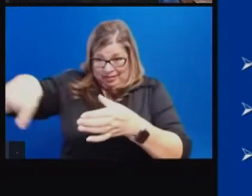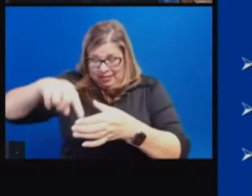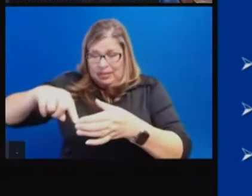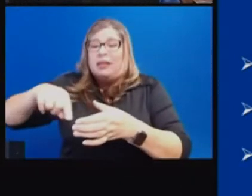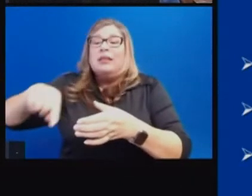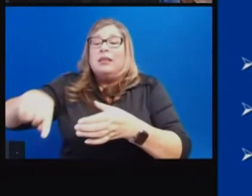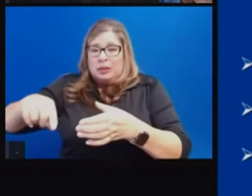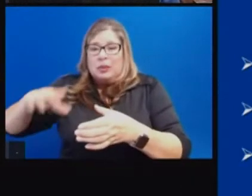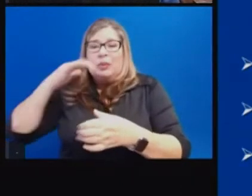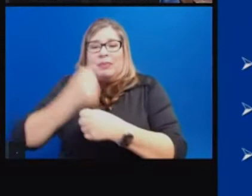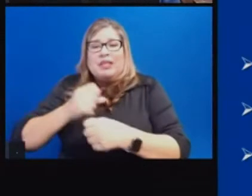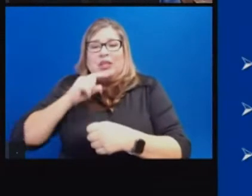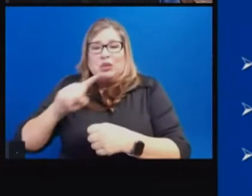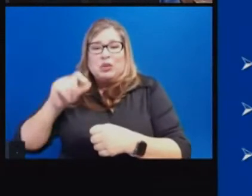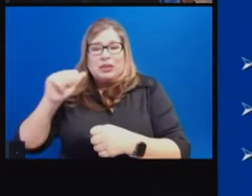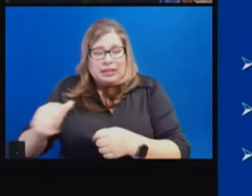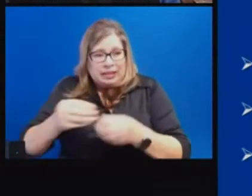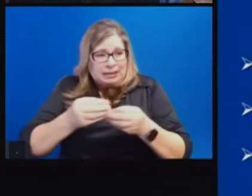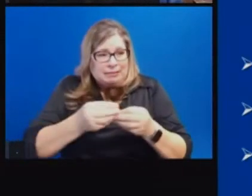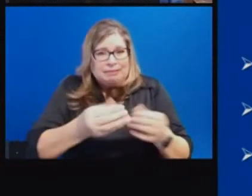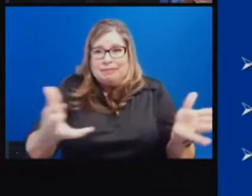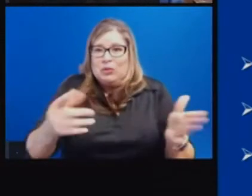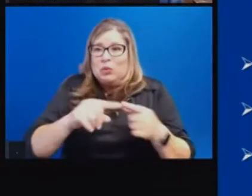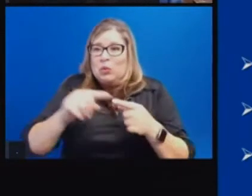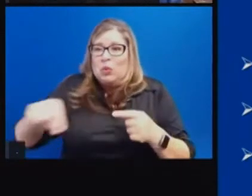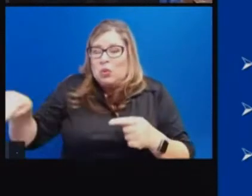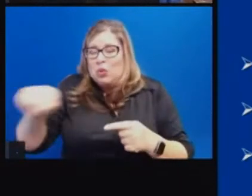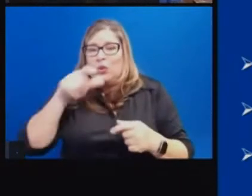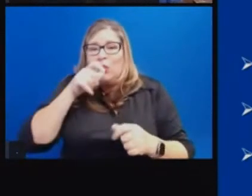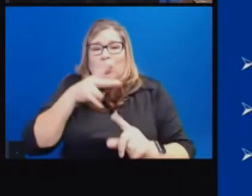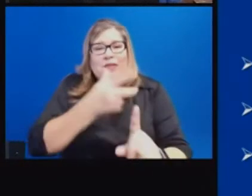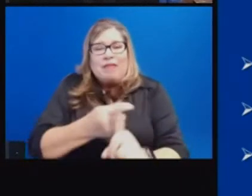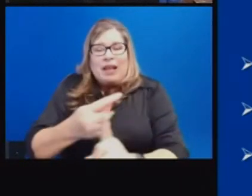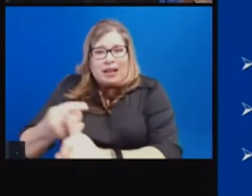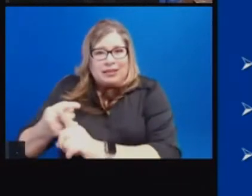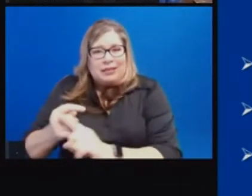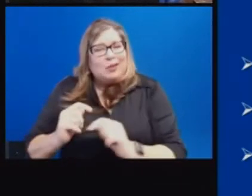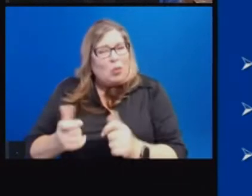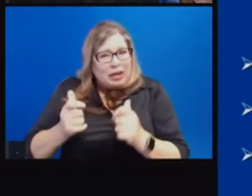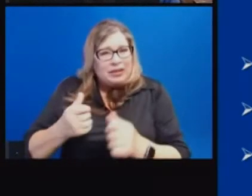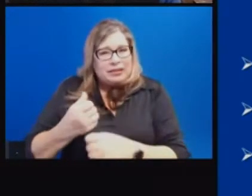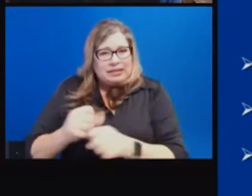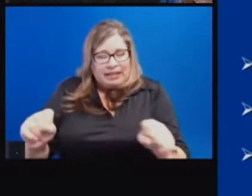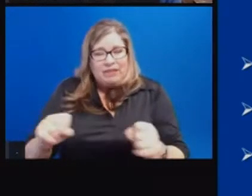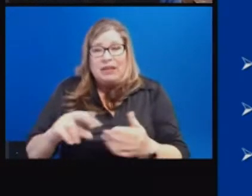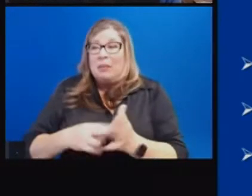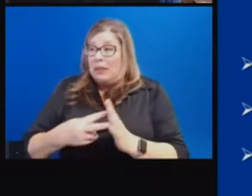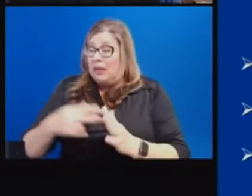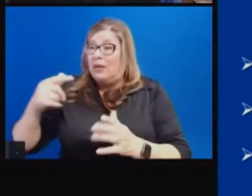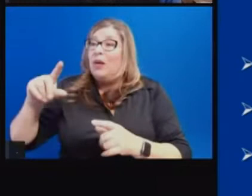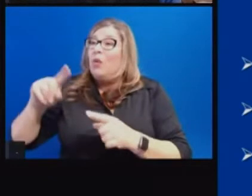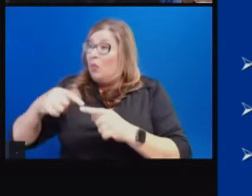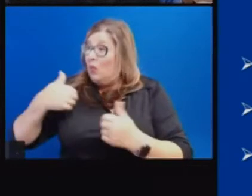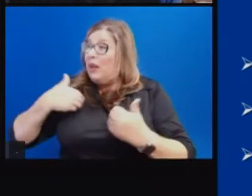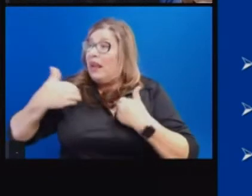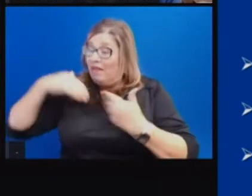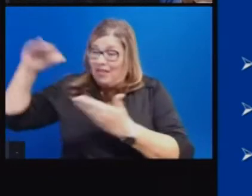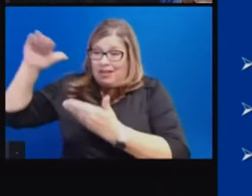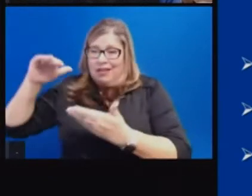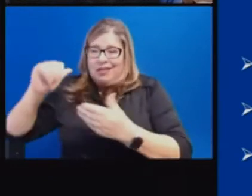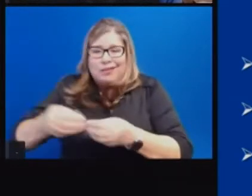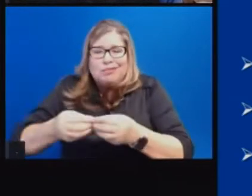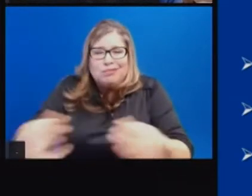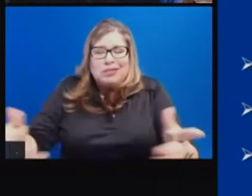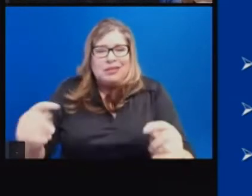to those who are vaccinating quickly and safely. So again, we can get out the supply that we do have in the state of California.